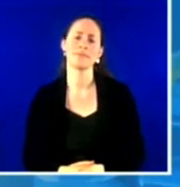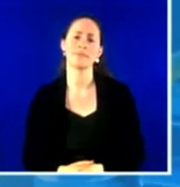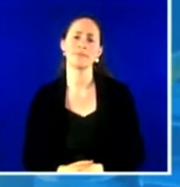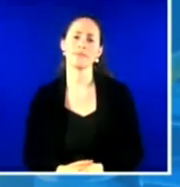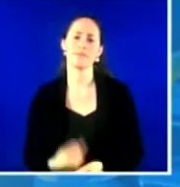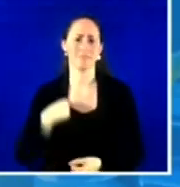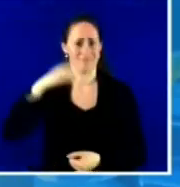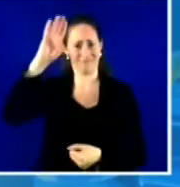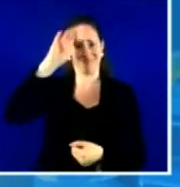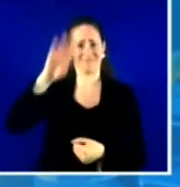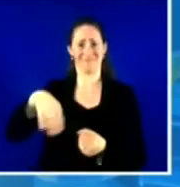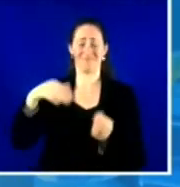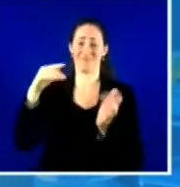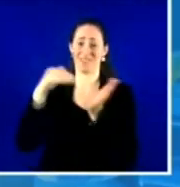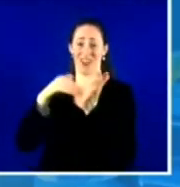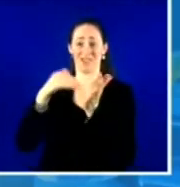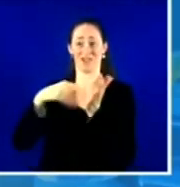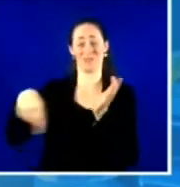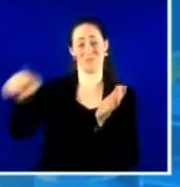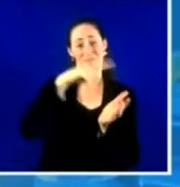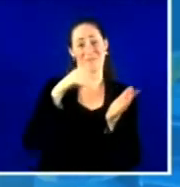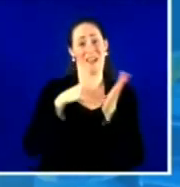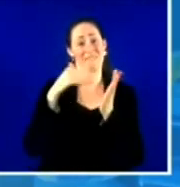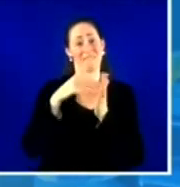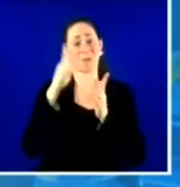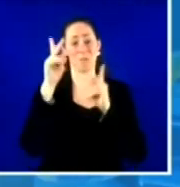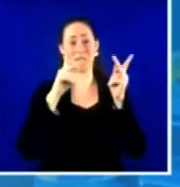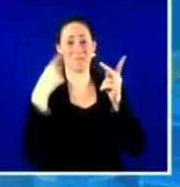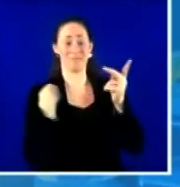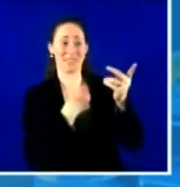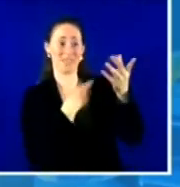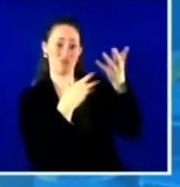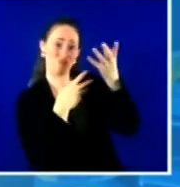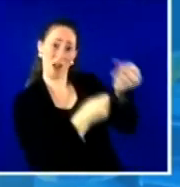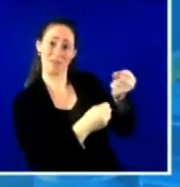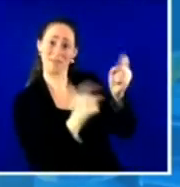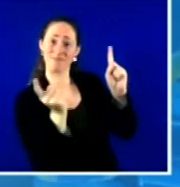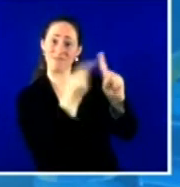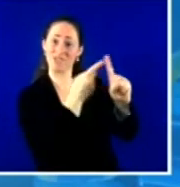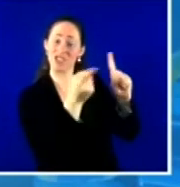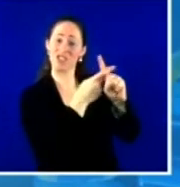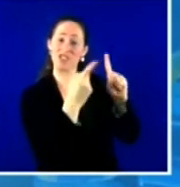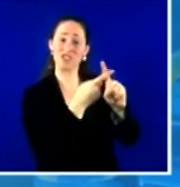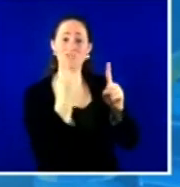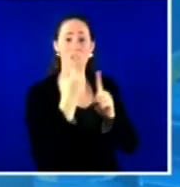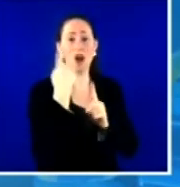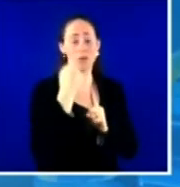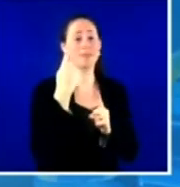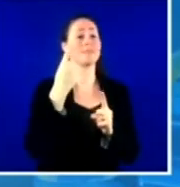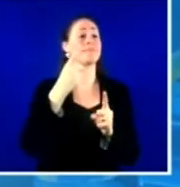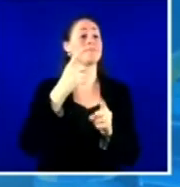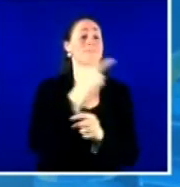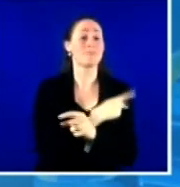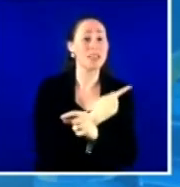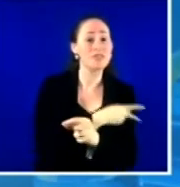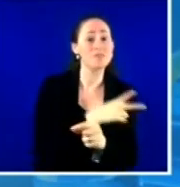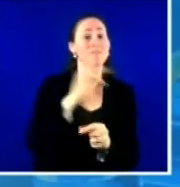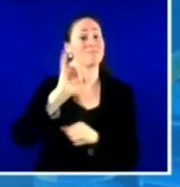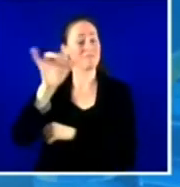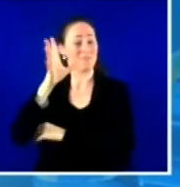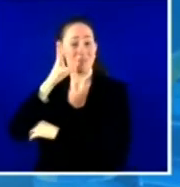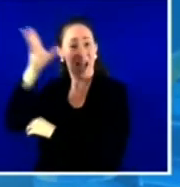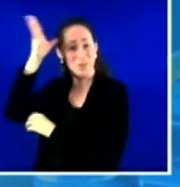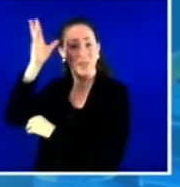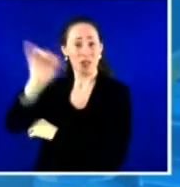...information on vaccines for both patients and for parents. And as one of the first groups to get vaccine, when